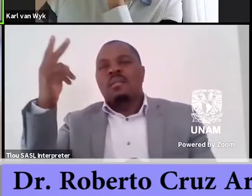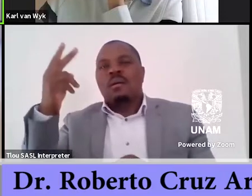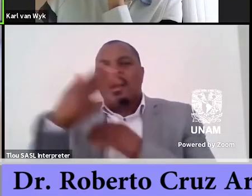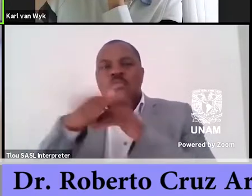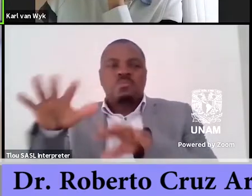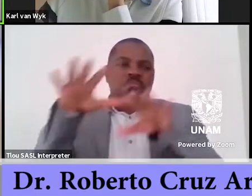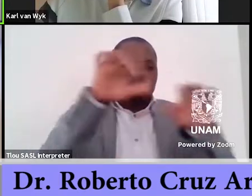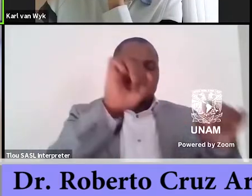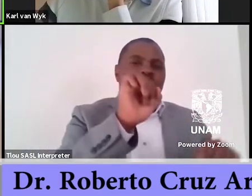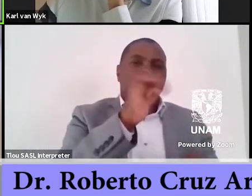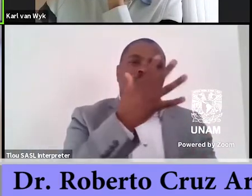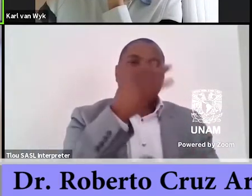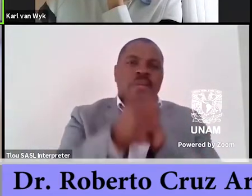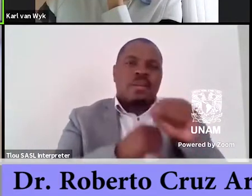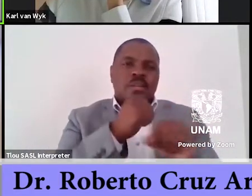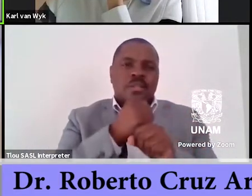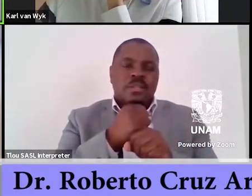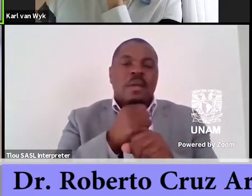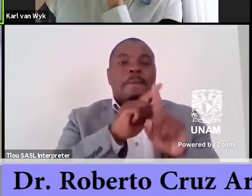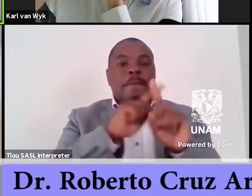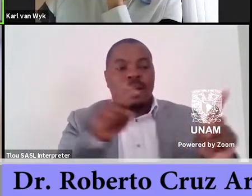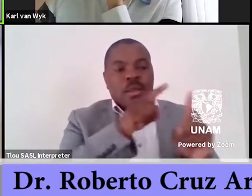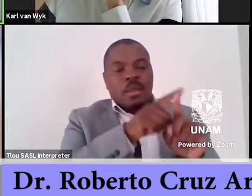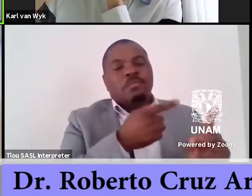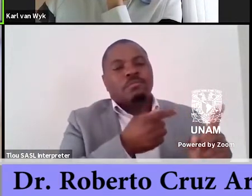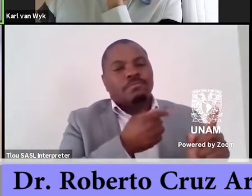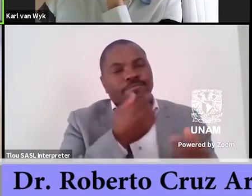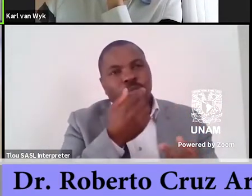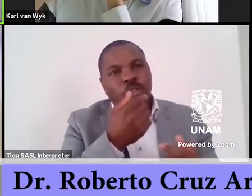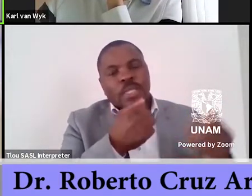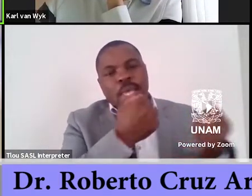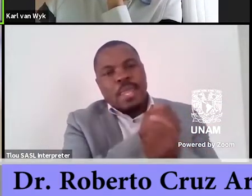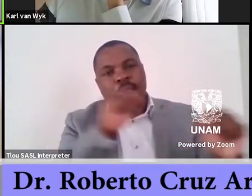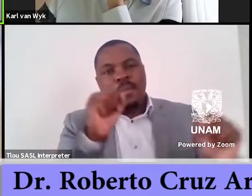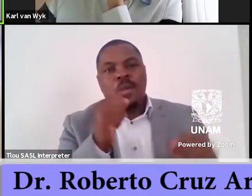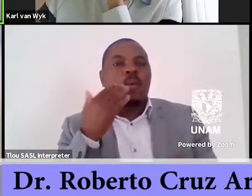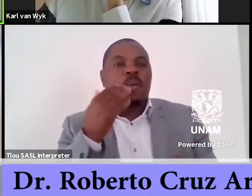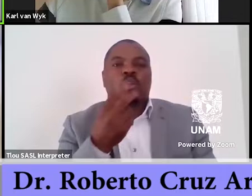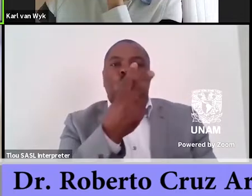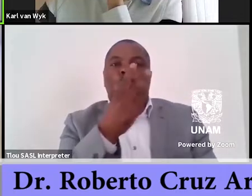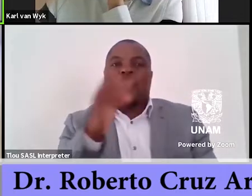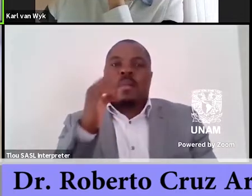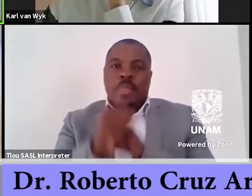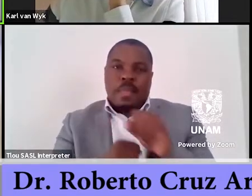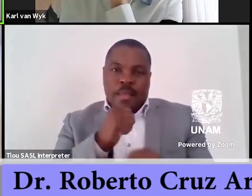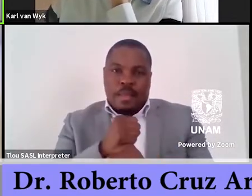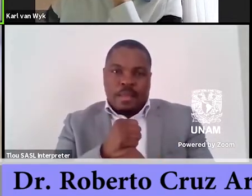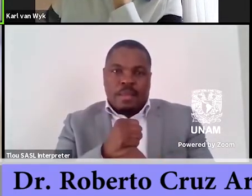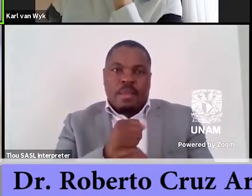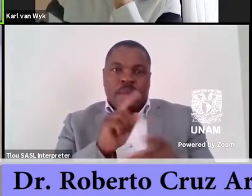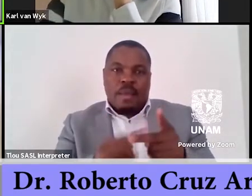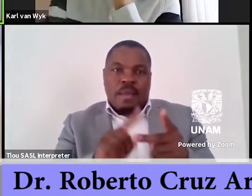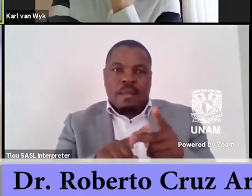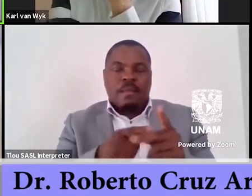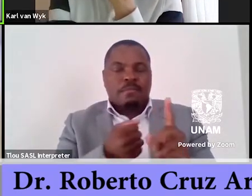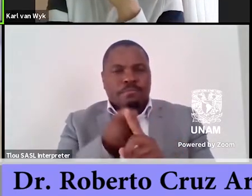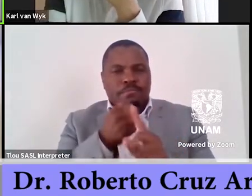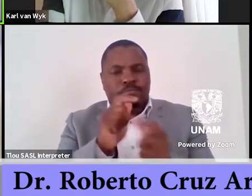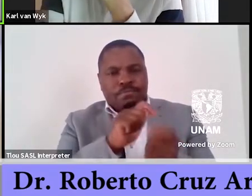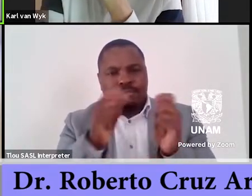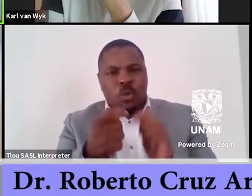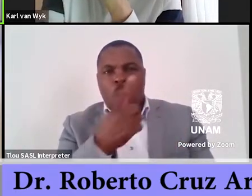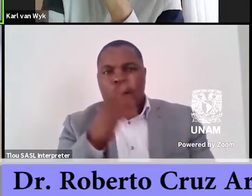and suffered through an independence war 200 years ago and a revolution a mere 100 years that resulted